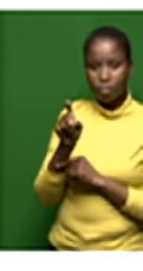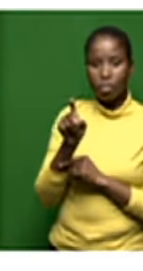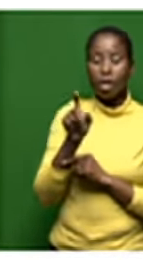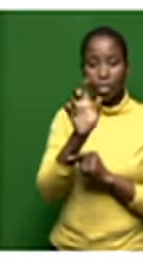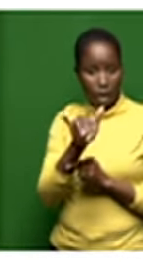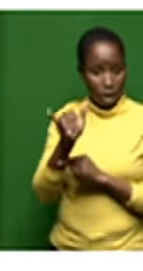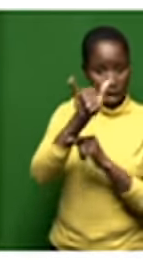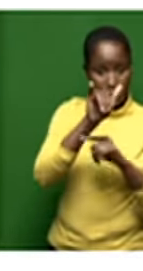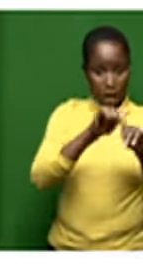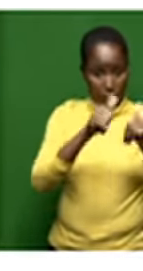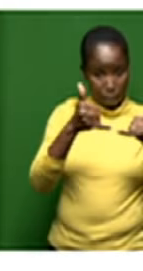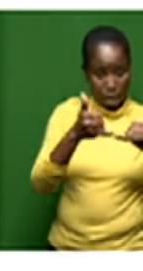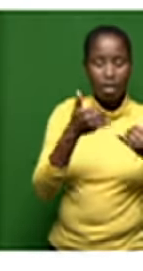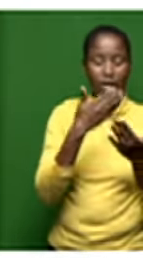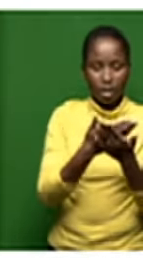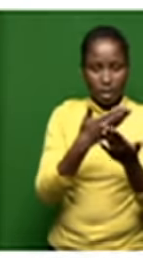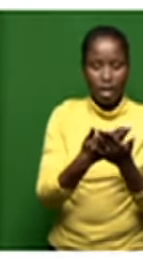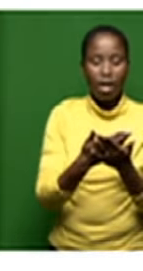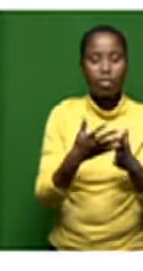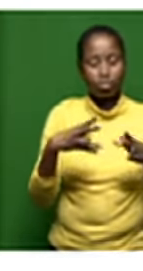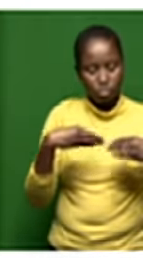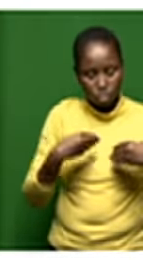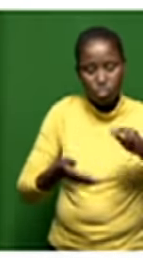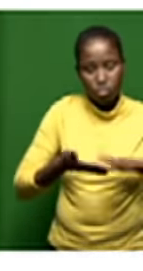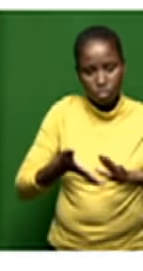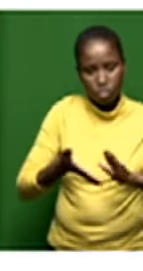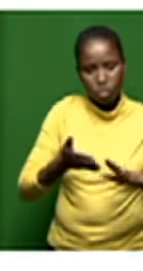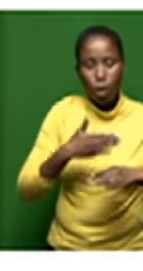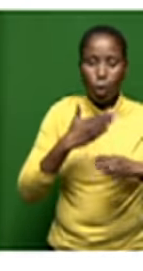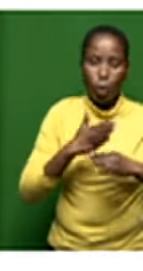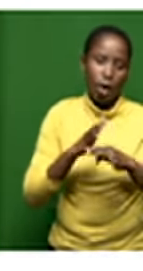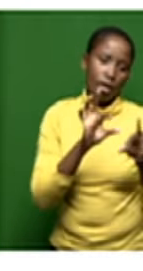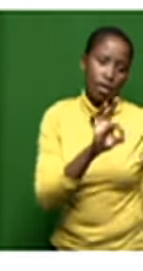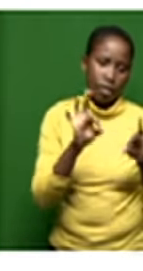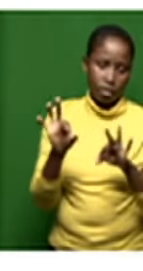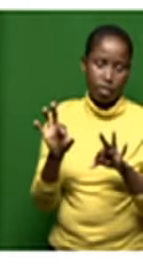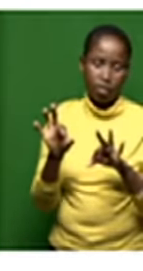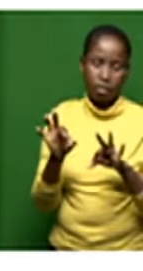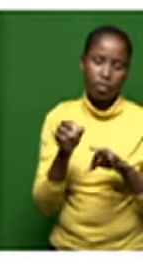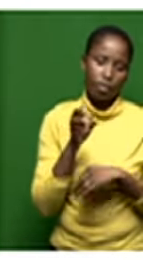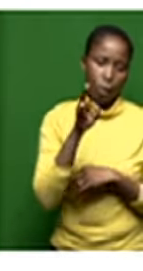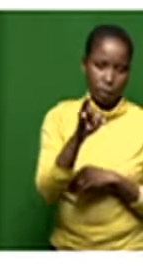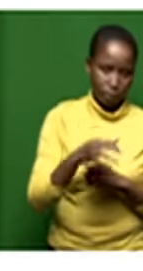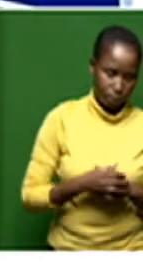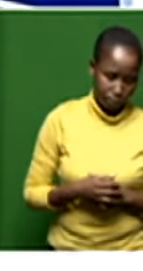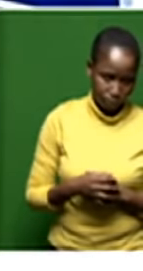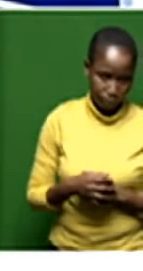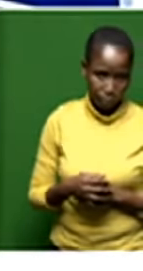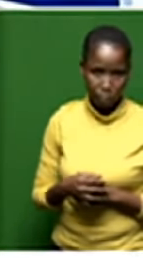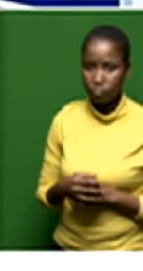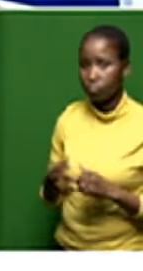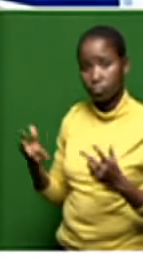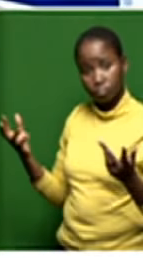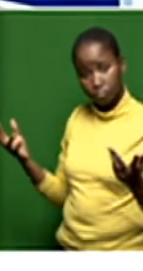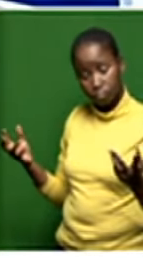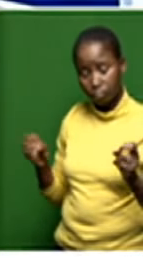you know to keep the cost based loan allows the airline to be agile and much more flexible sakina going forward well i'll tell